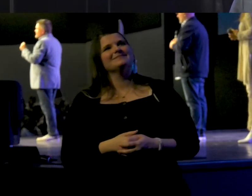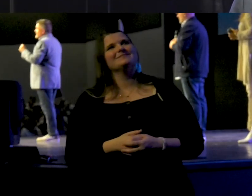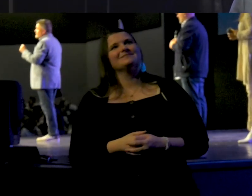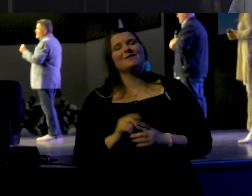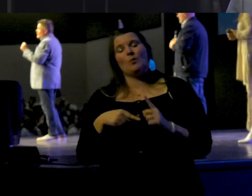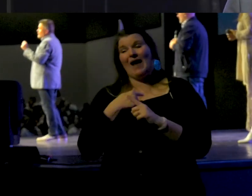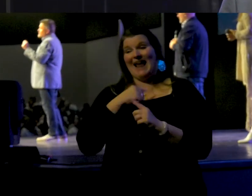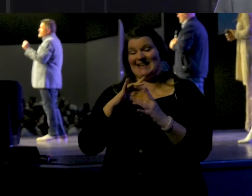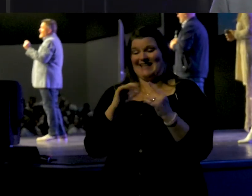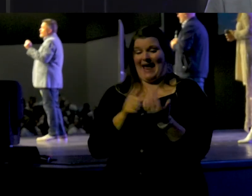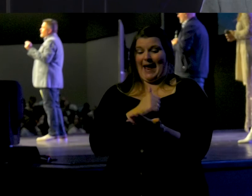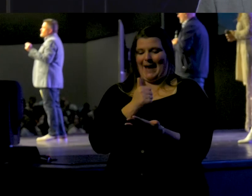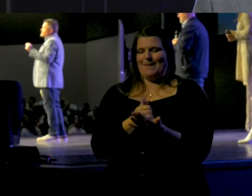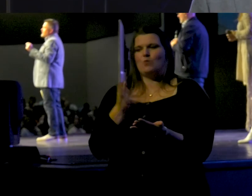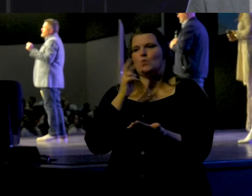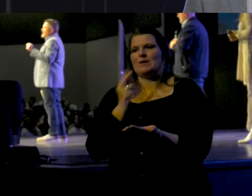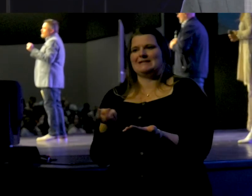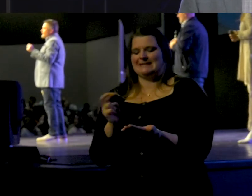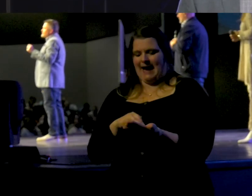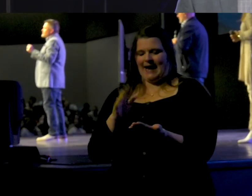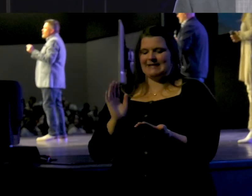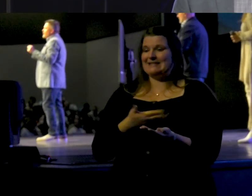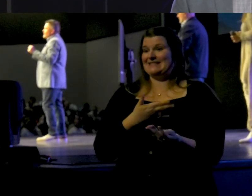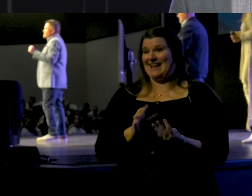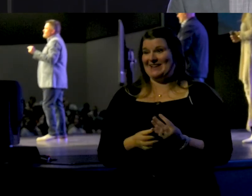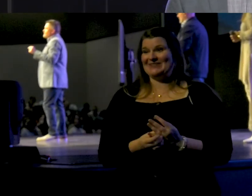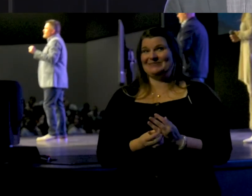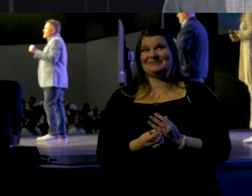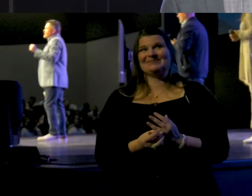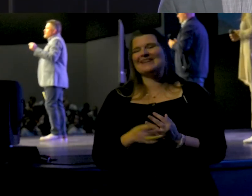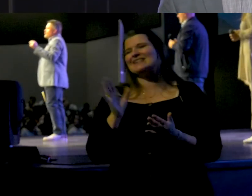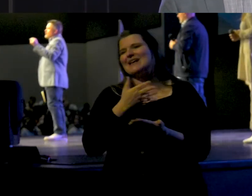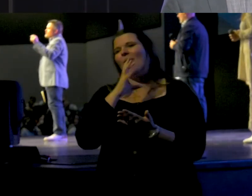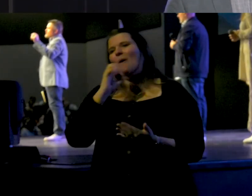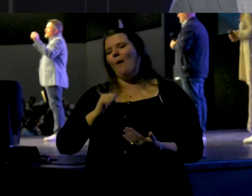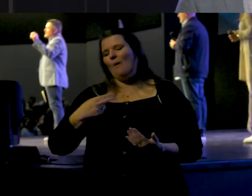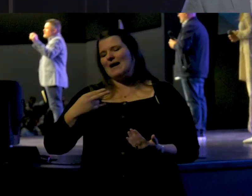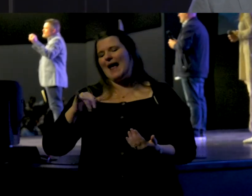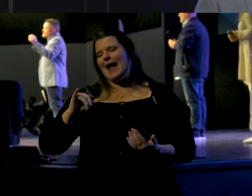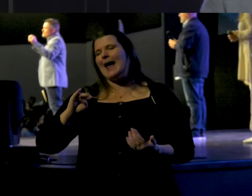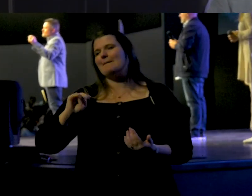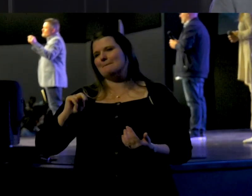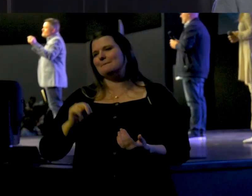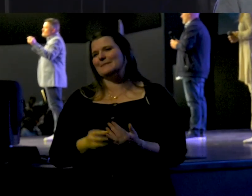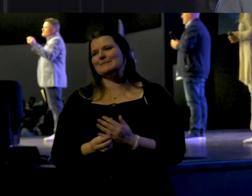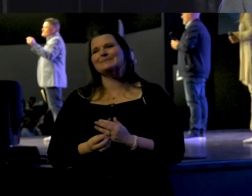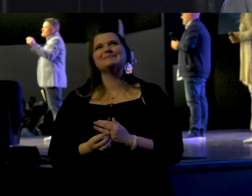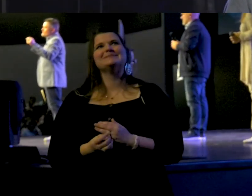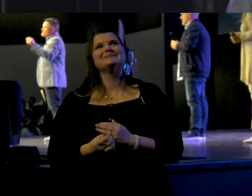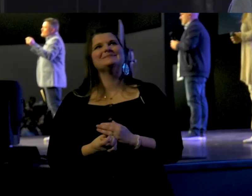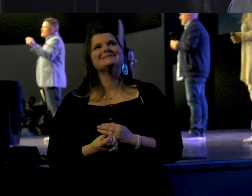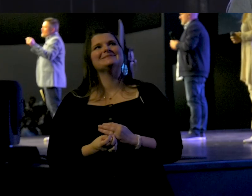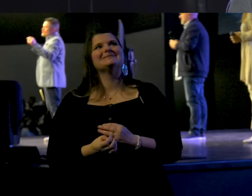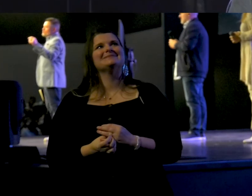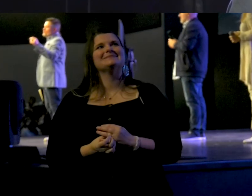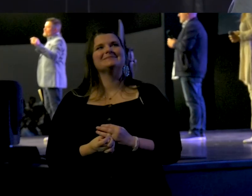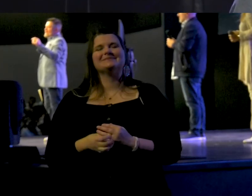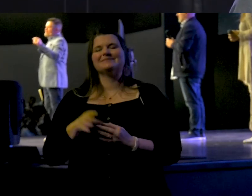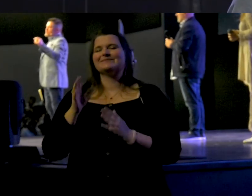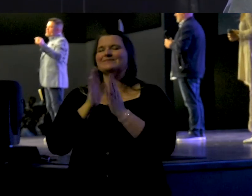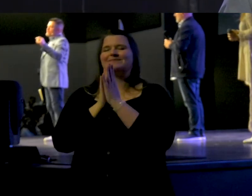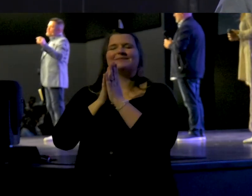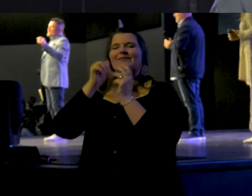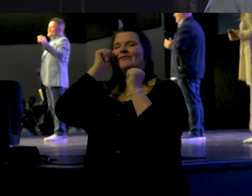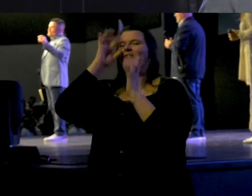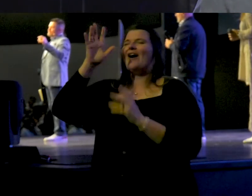When I say amen, we're going to stand, we're going to sing that precious old hymn, You Come As God Leads. Father, you